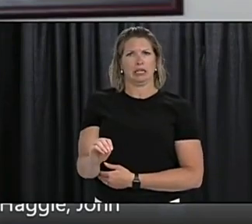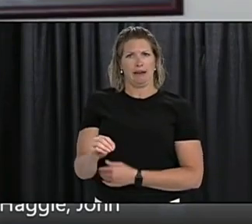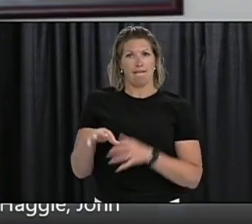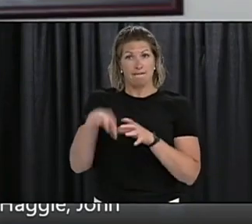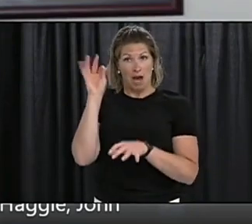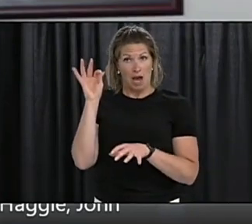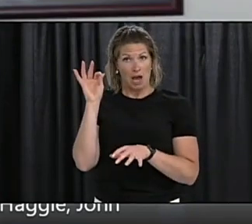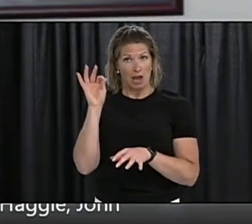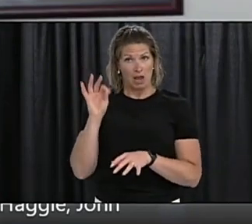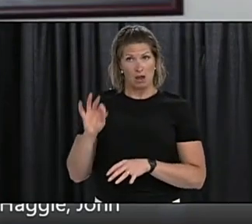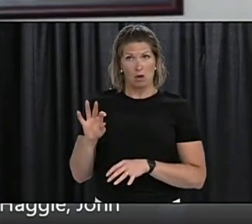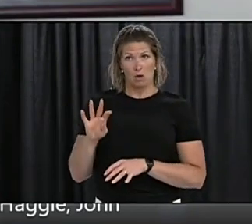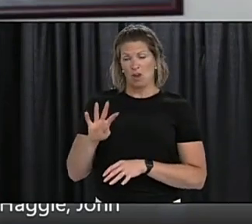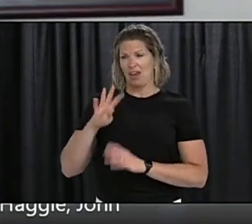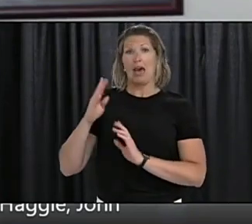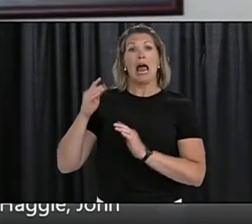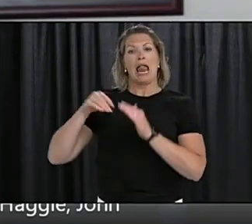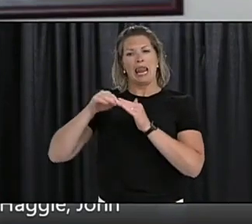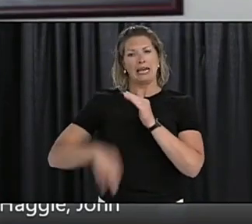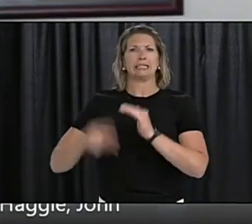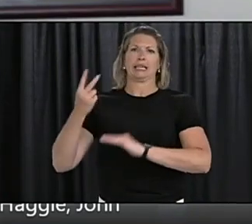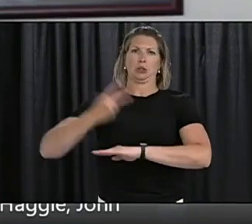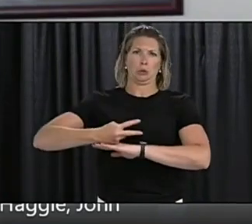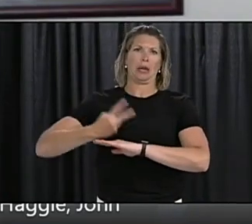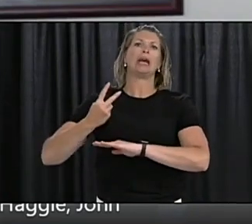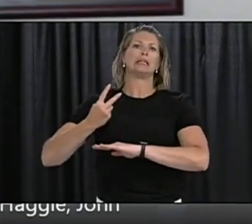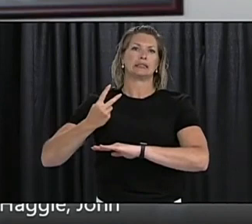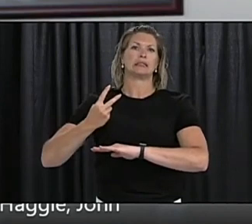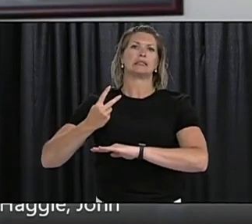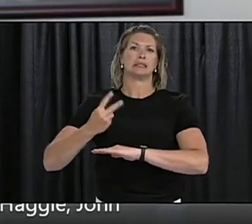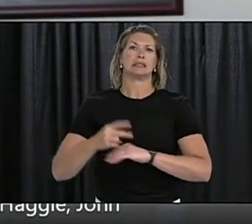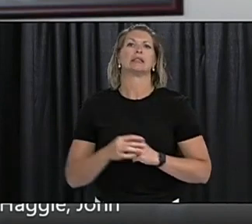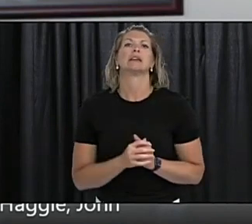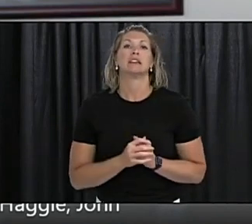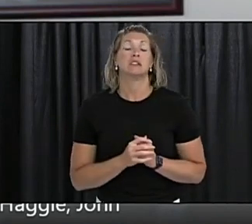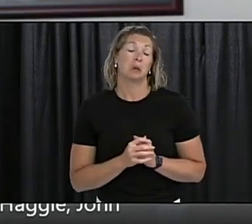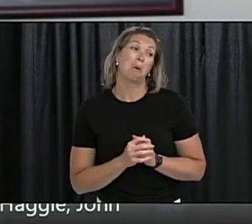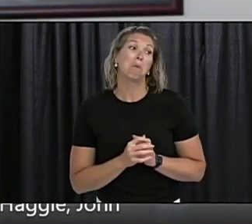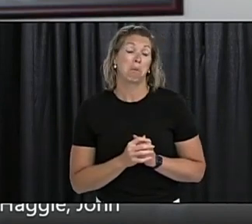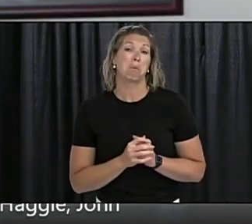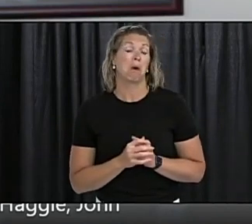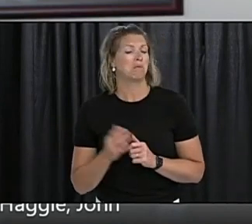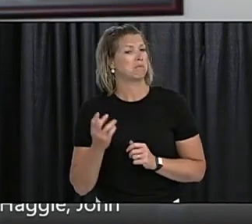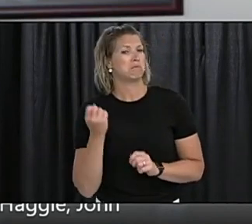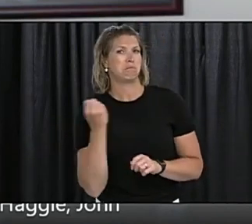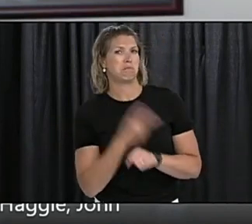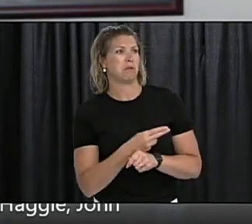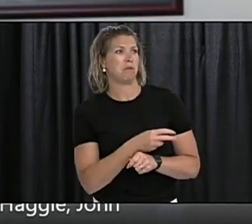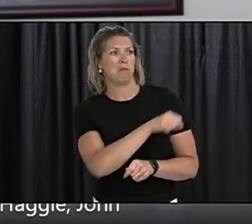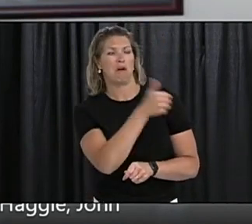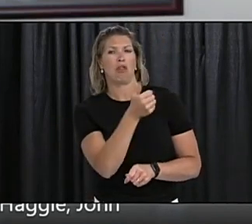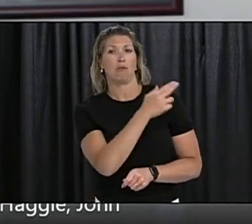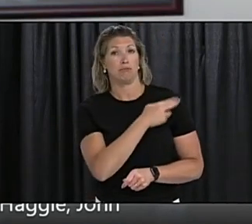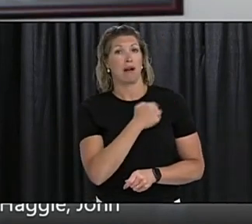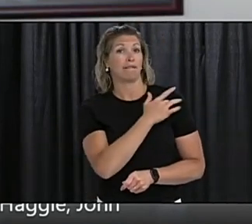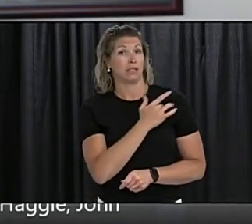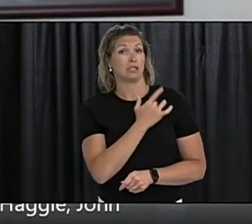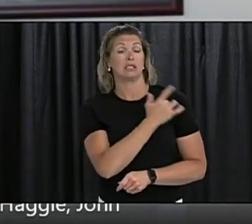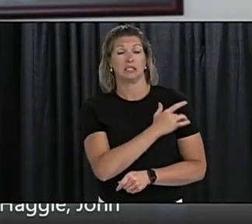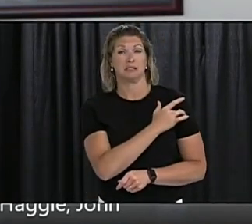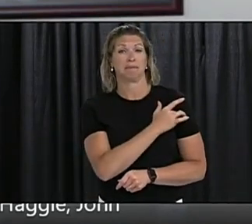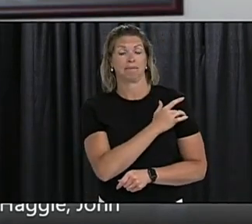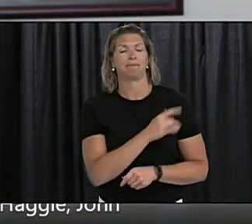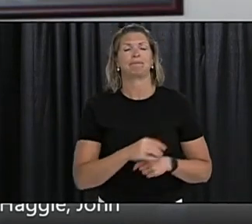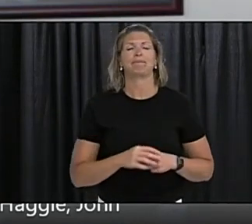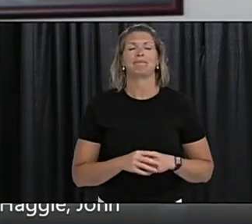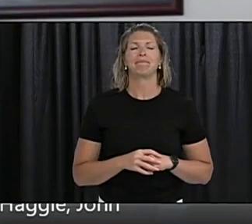The other issue is around capacity. Should we end up with a larger cluster? In the